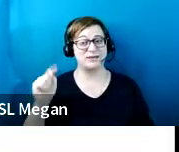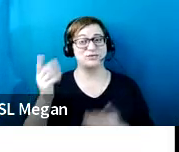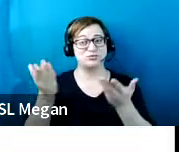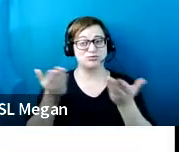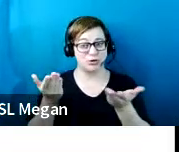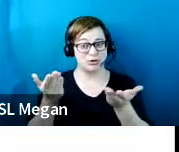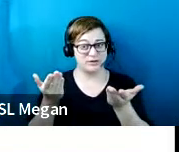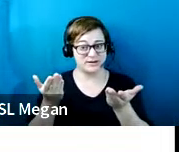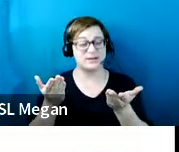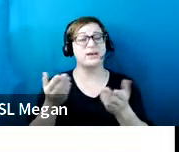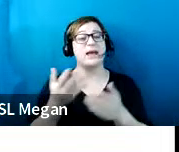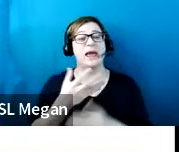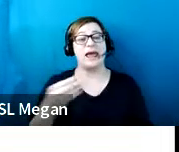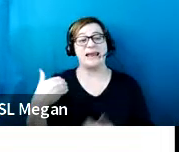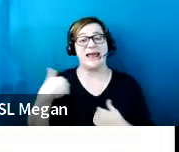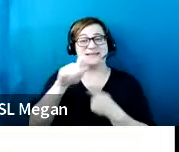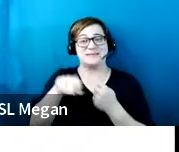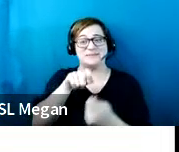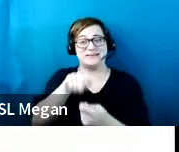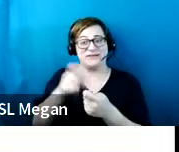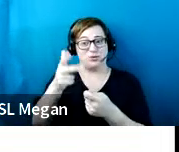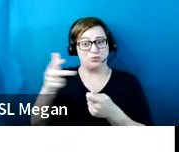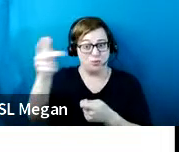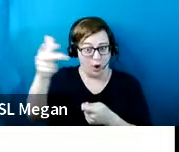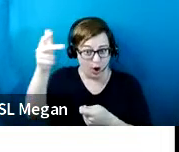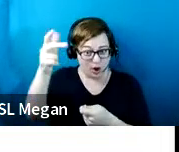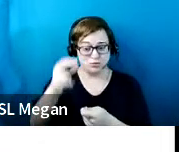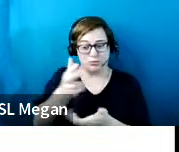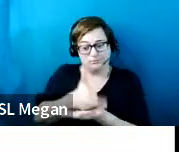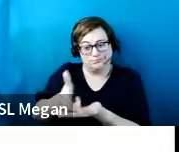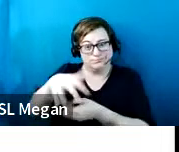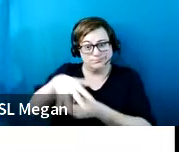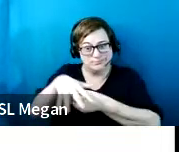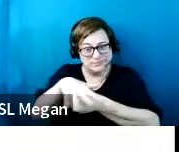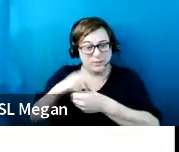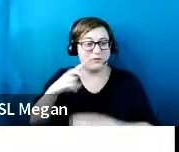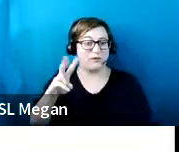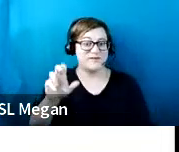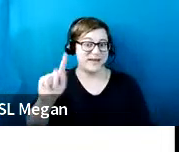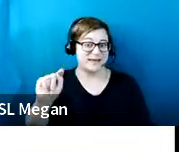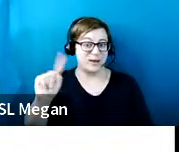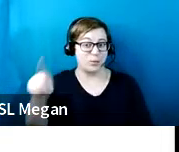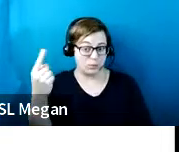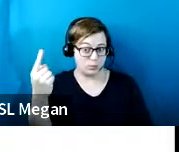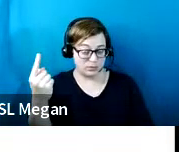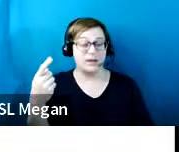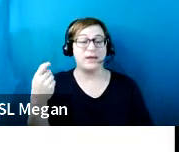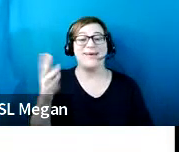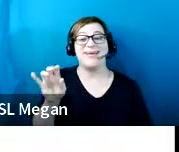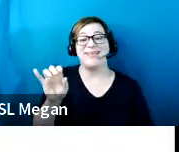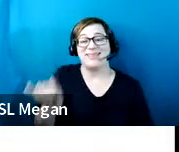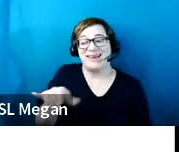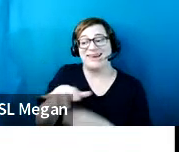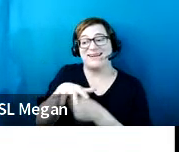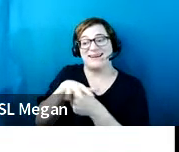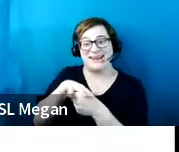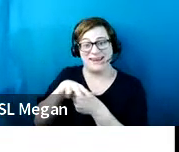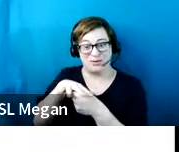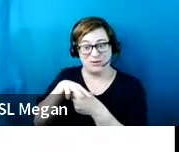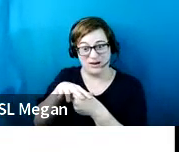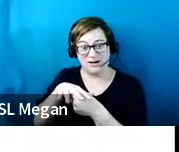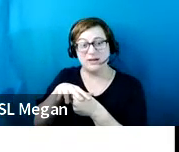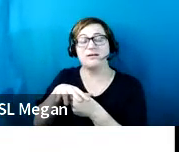have a dedicated garage or parking area for the valet service, then that dedicated garage